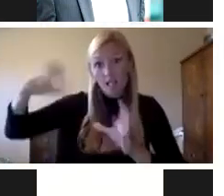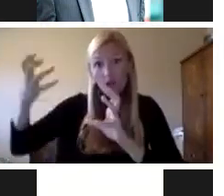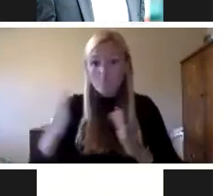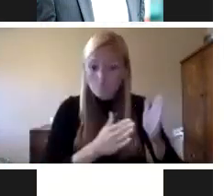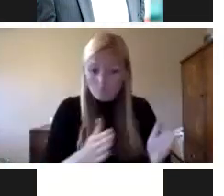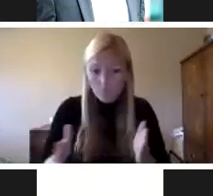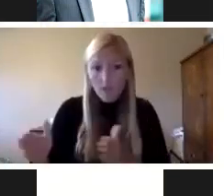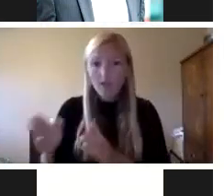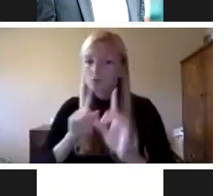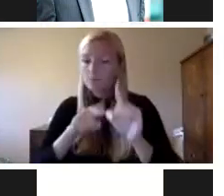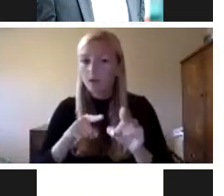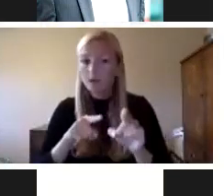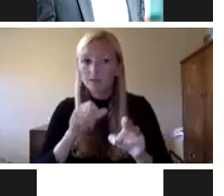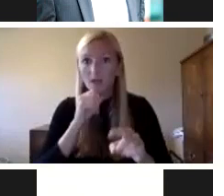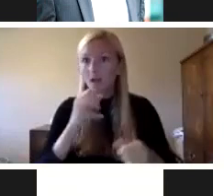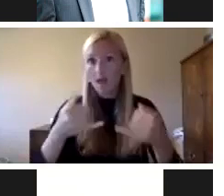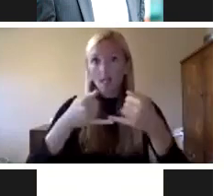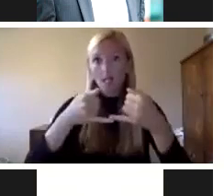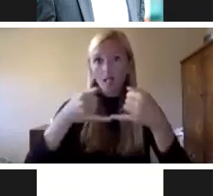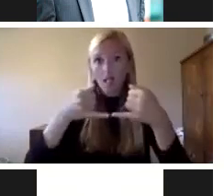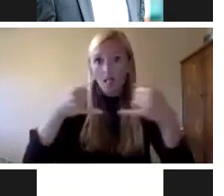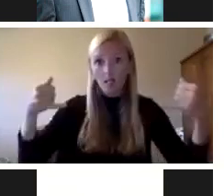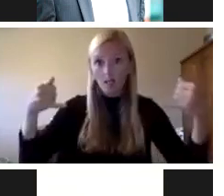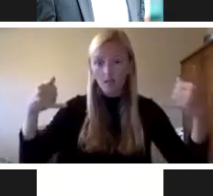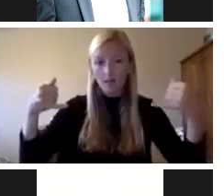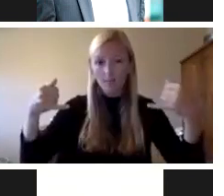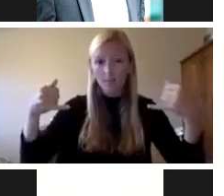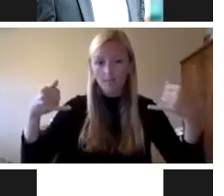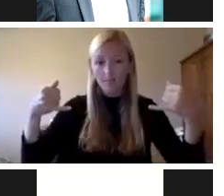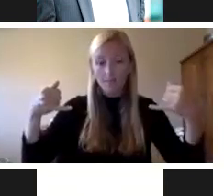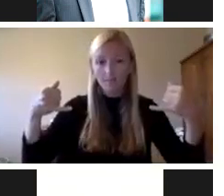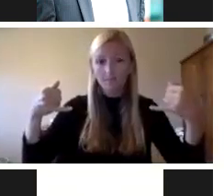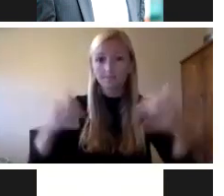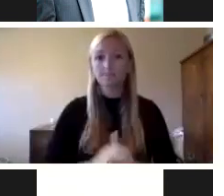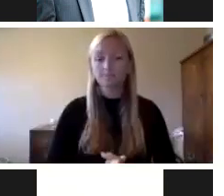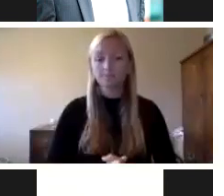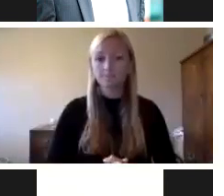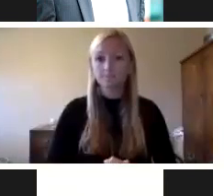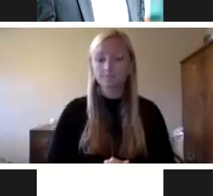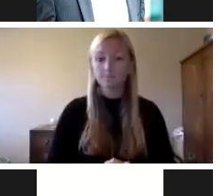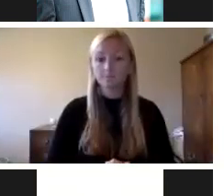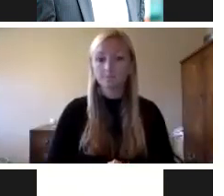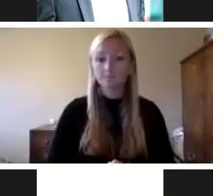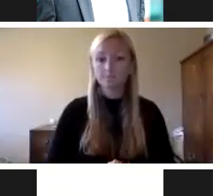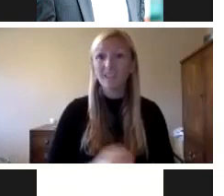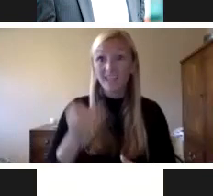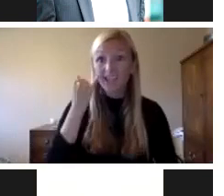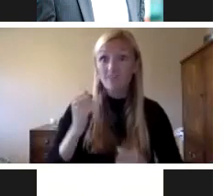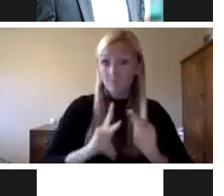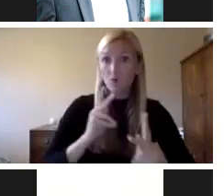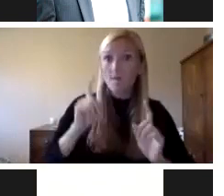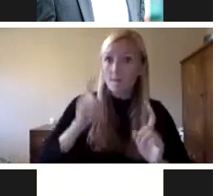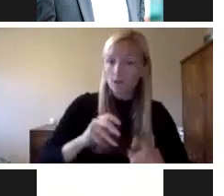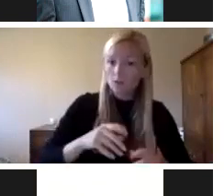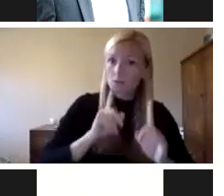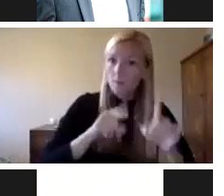is not linear. And all schools and business and public and federal health care institutions that have had to respond are